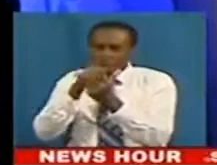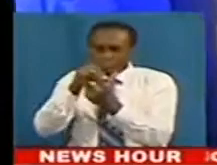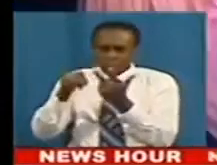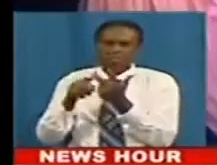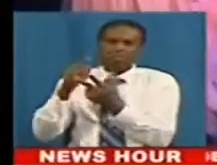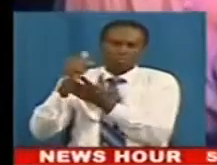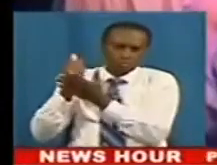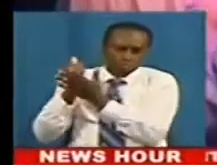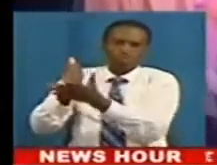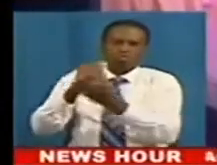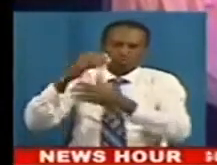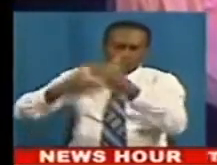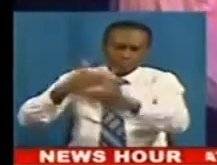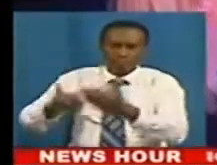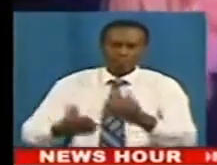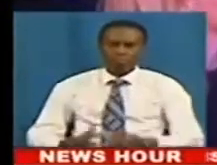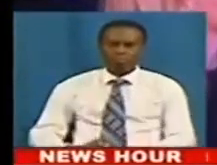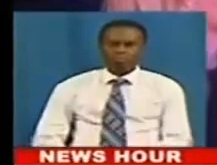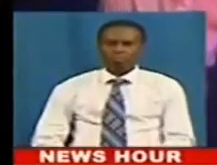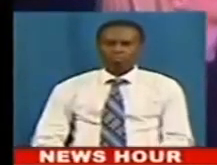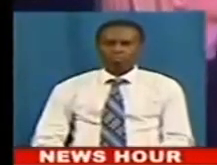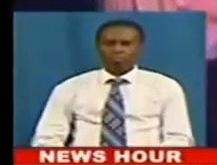Beatrice Sanaju, GPC24, Accra.